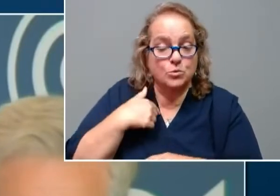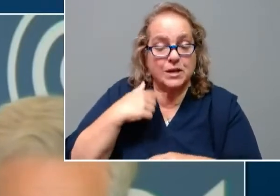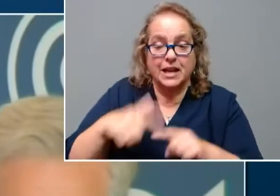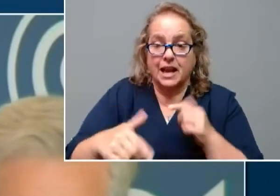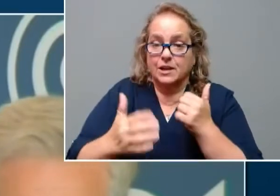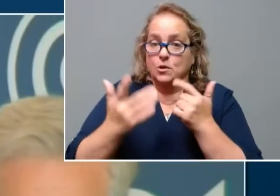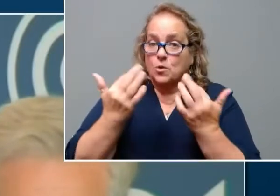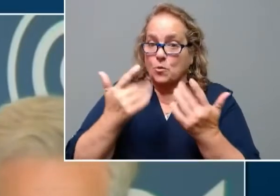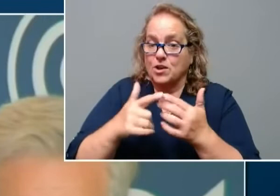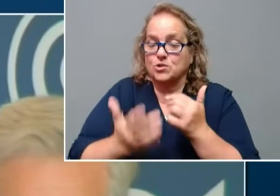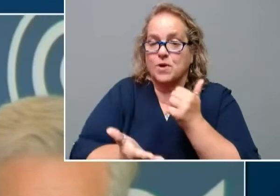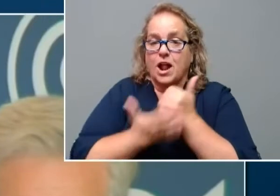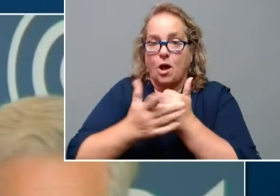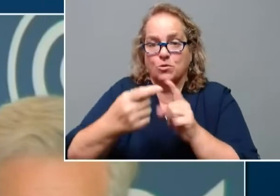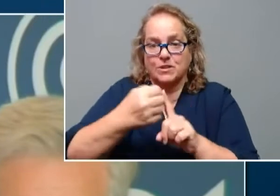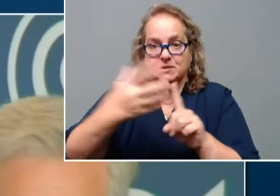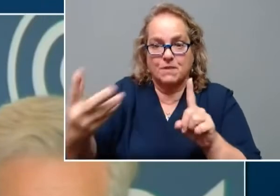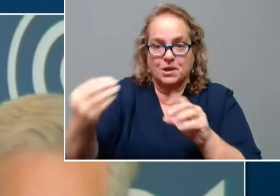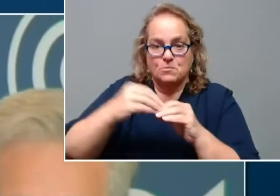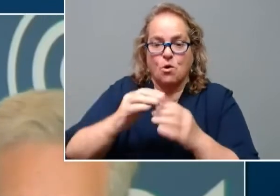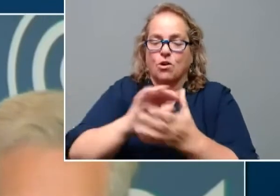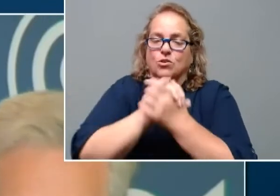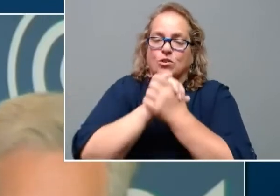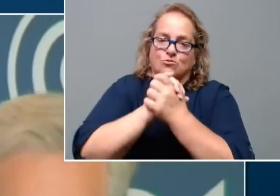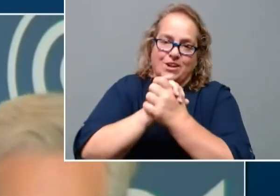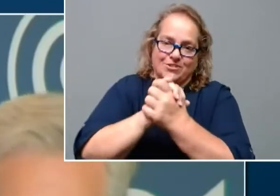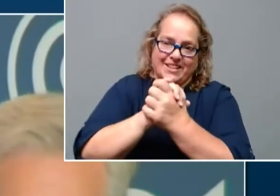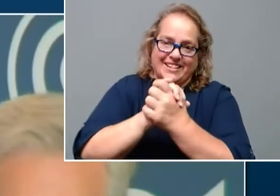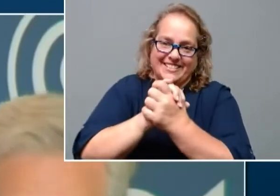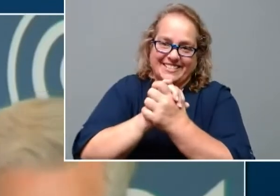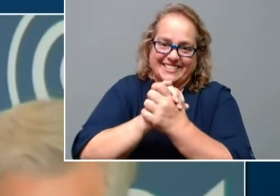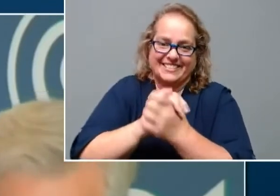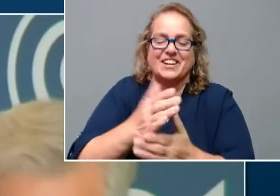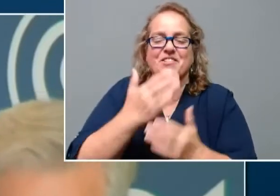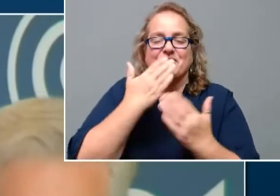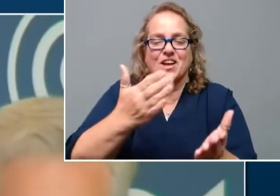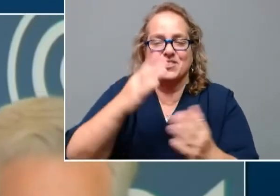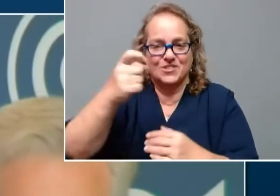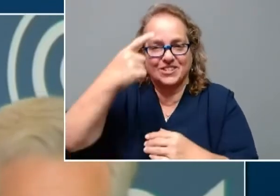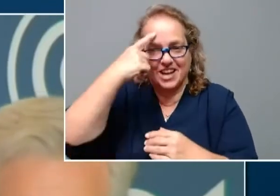further. Congratulations. Thank you, Governor. I appreciate the time.